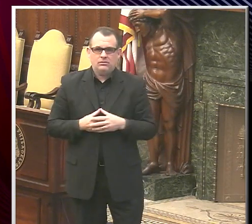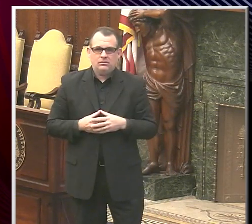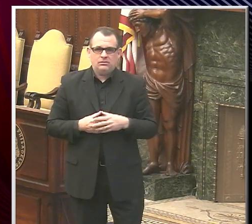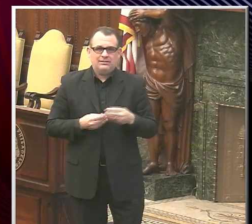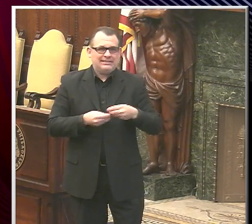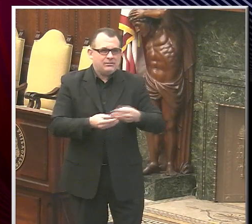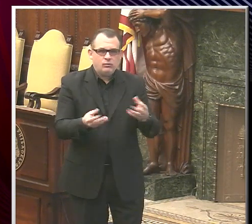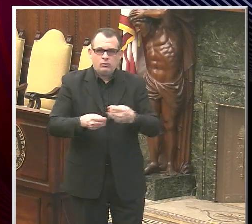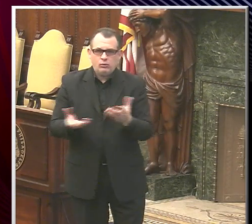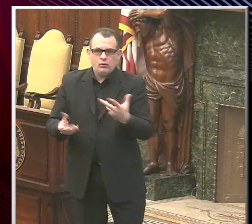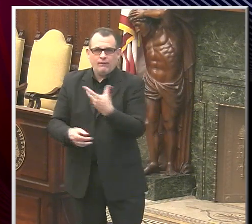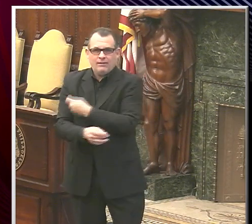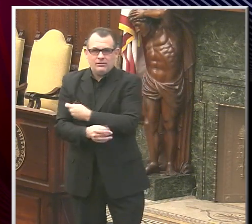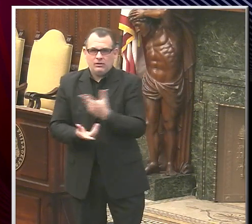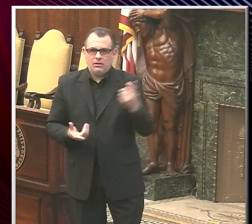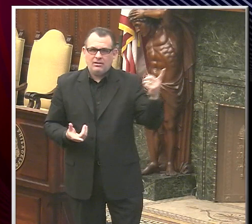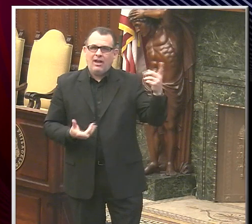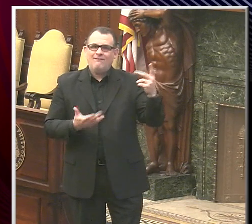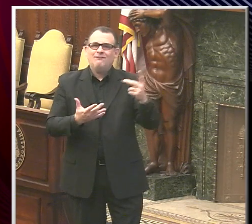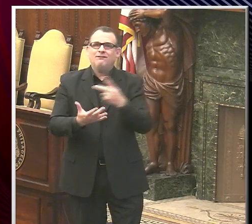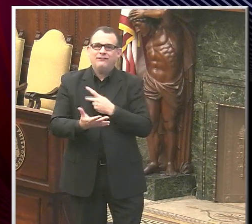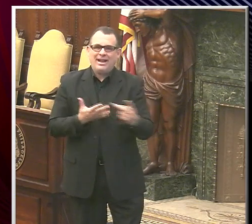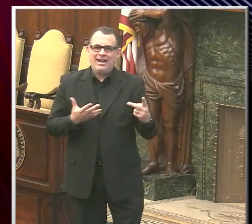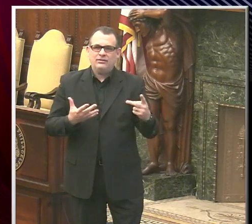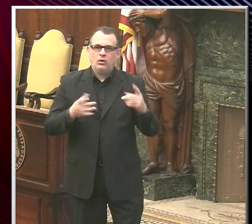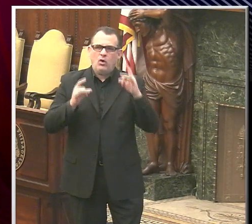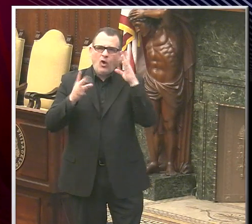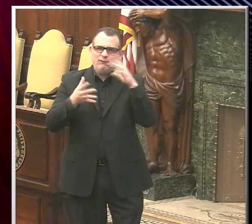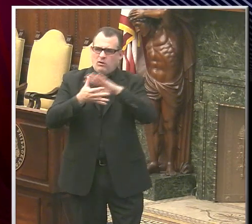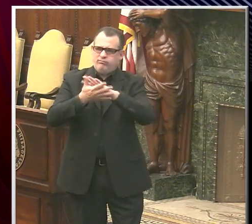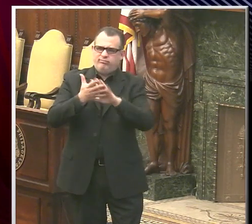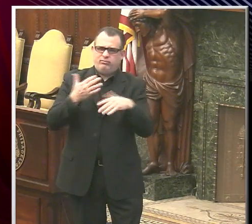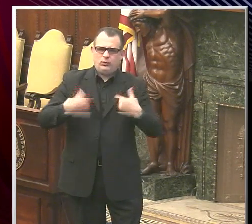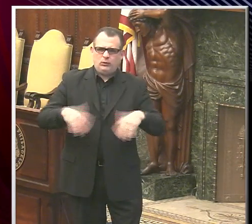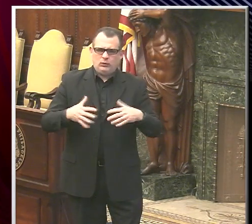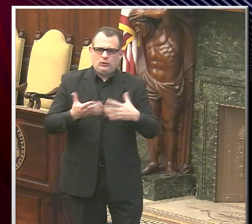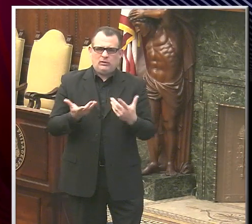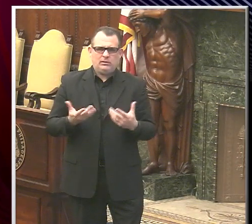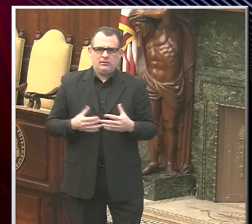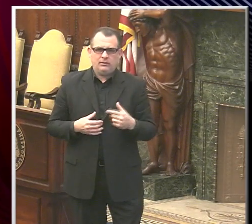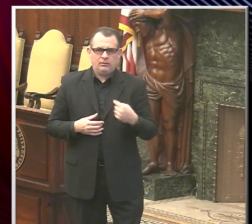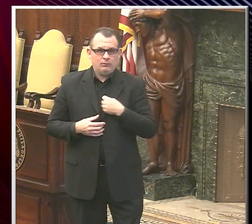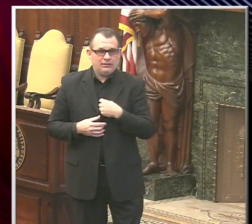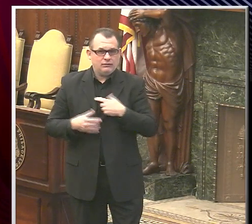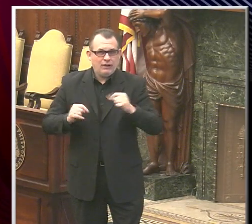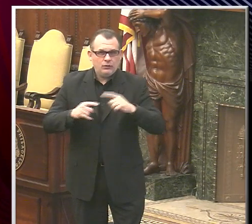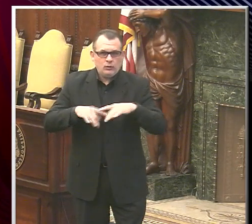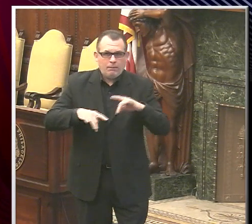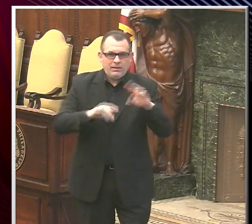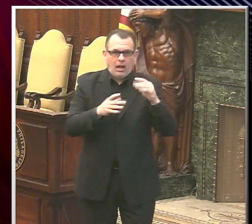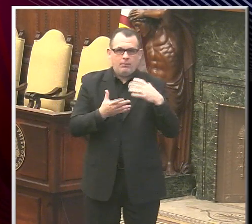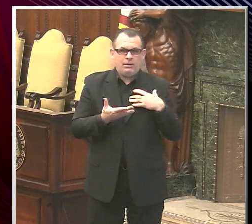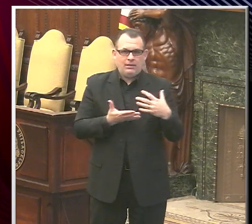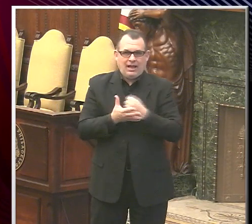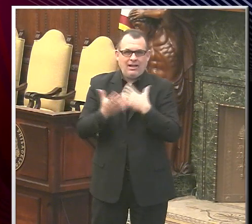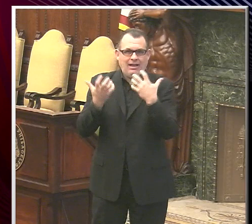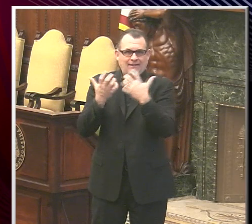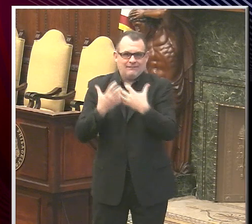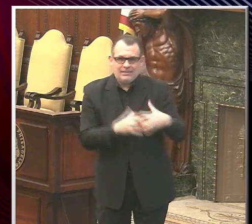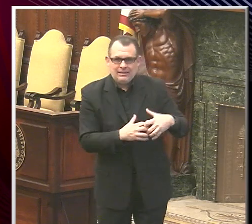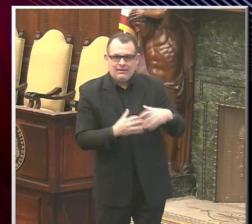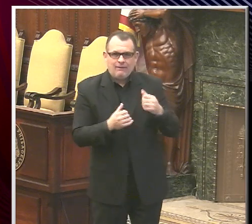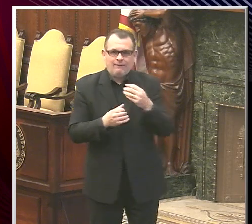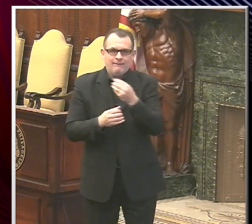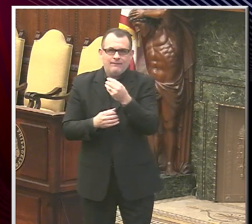of vaccine, they failed miserably in every, every, every segment. And we're picking up the pieces and I think we're doing a good job and we're trying to move forward. So